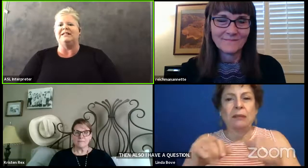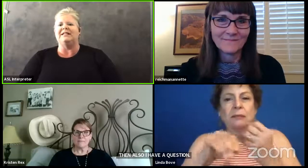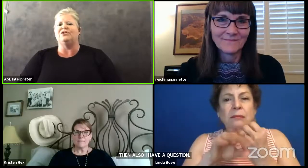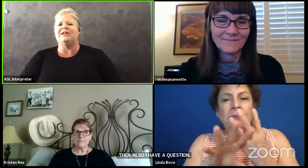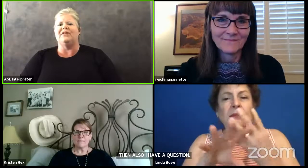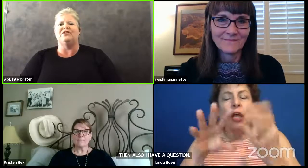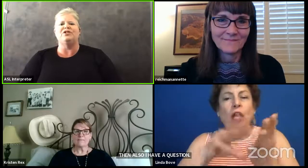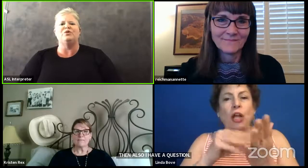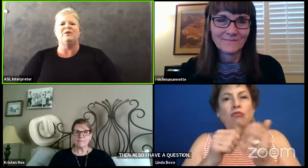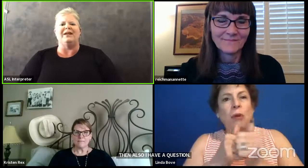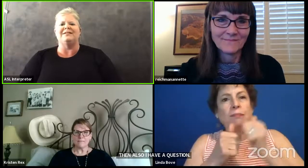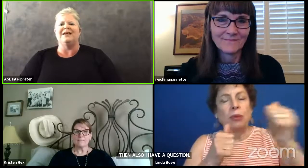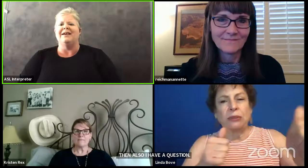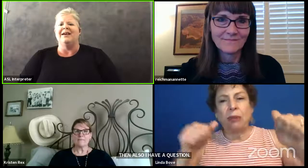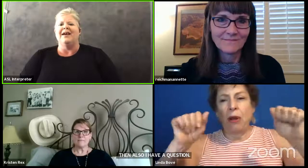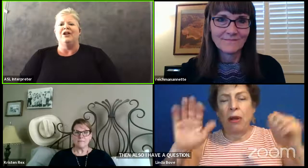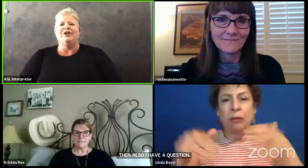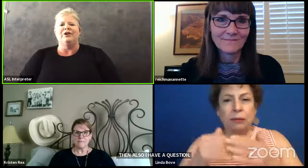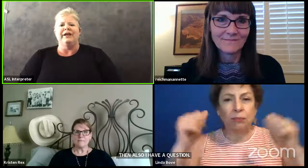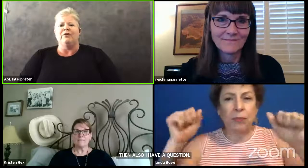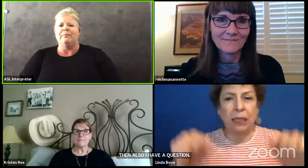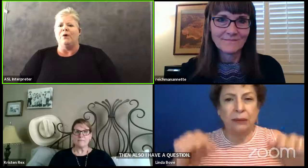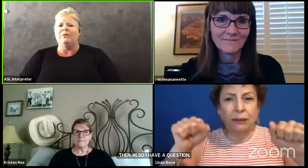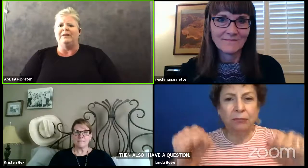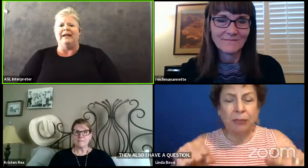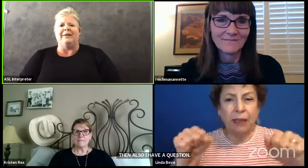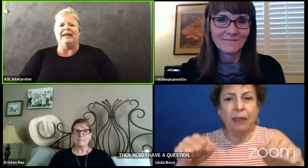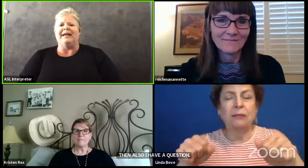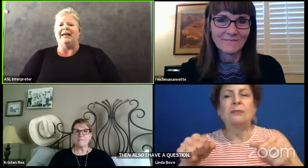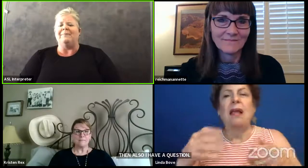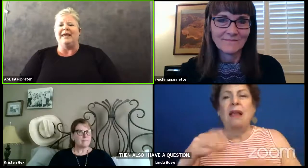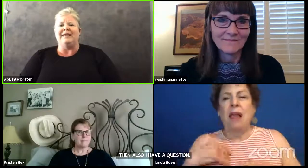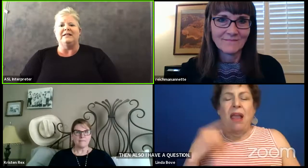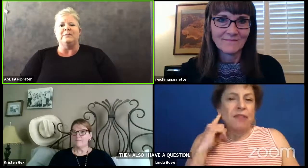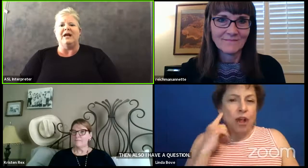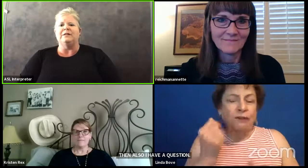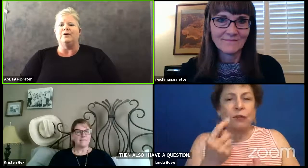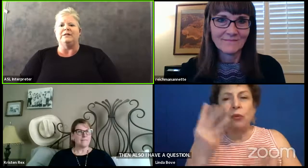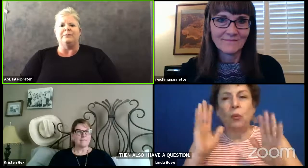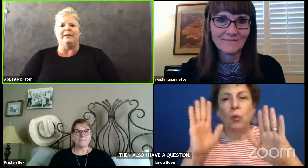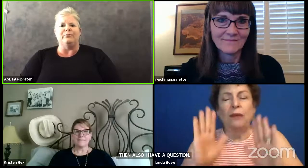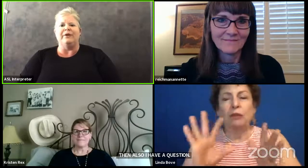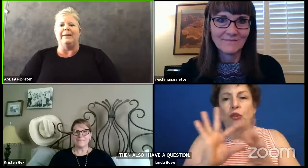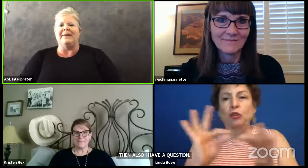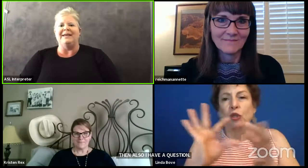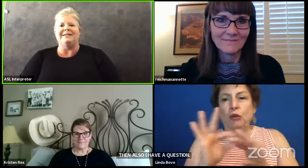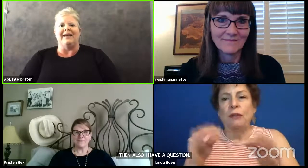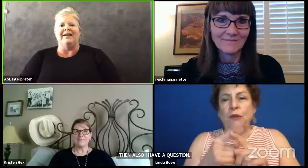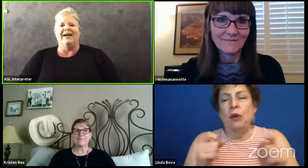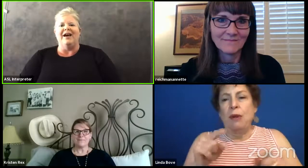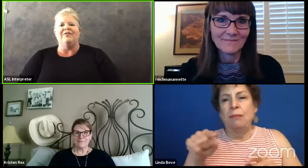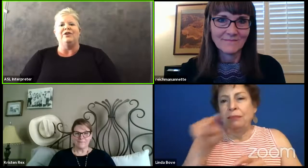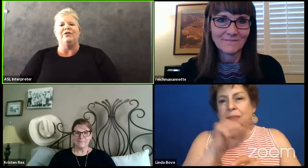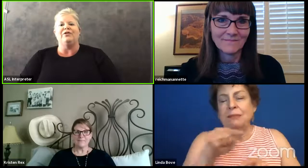staff and the teachers and the students. Learning remotely, mean, making this possible has been pretty amazing. I've heard